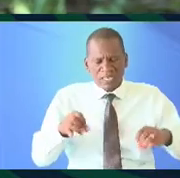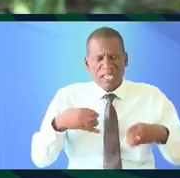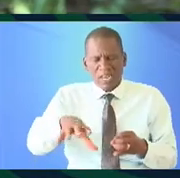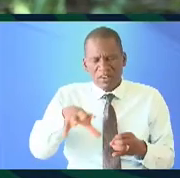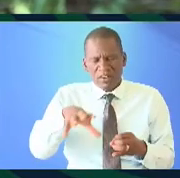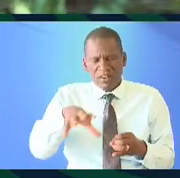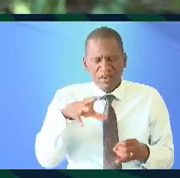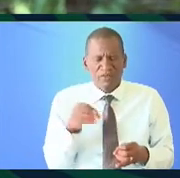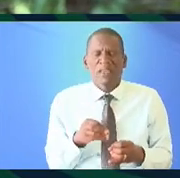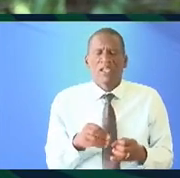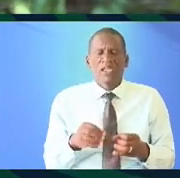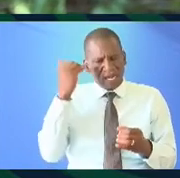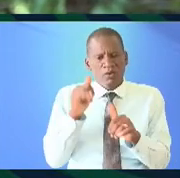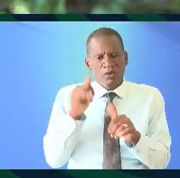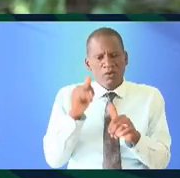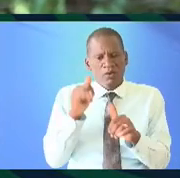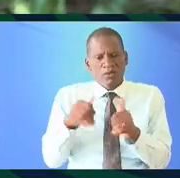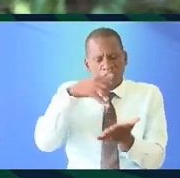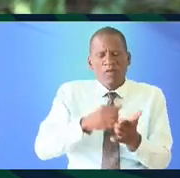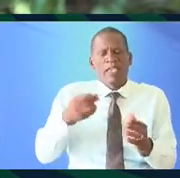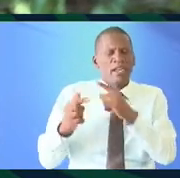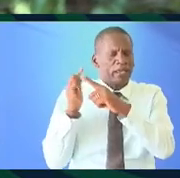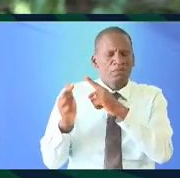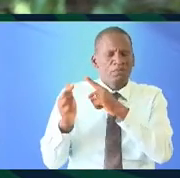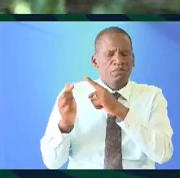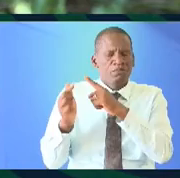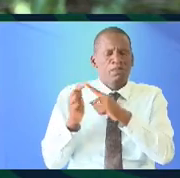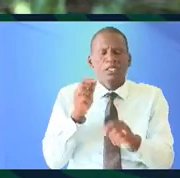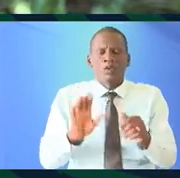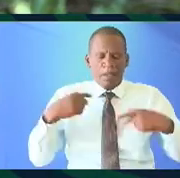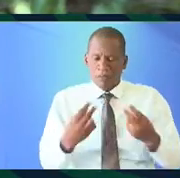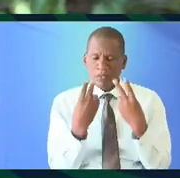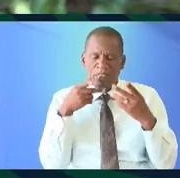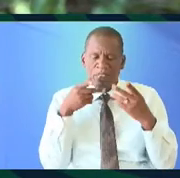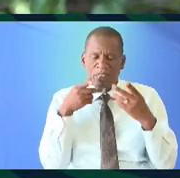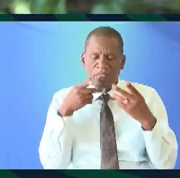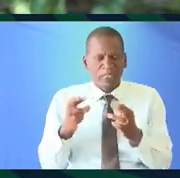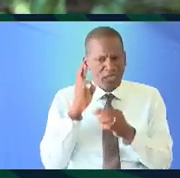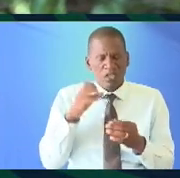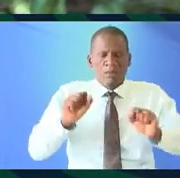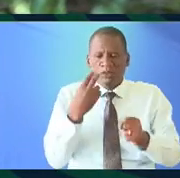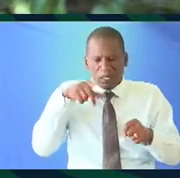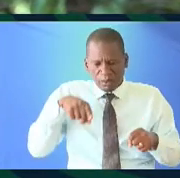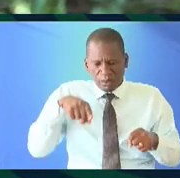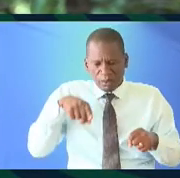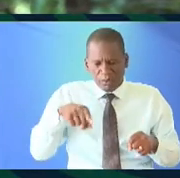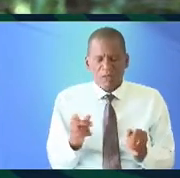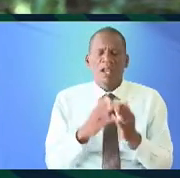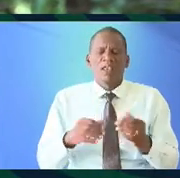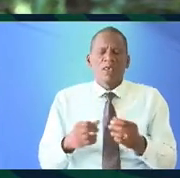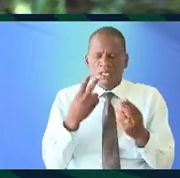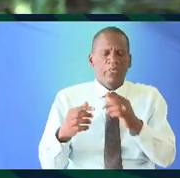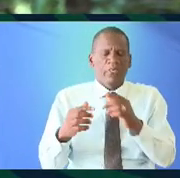try and find a motive that really captures the Kenyan experience that when people see the motive they able to see themselves able to see